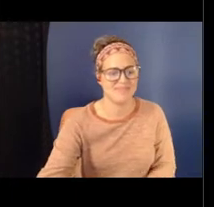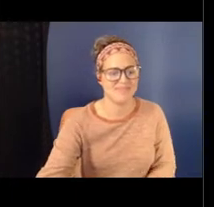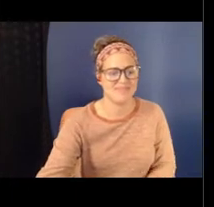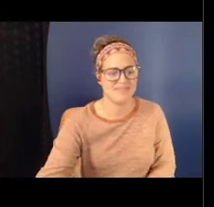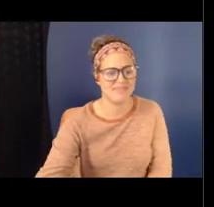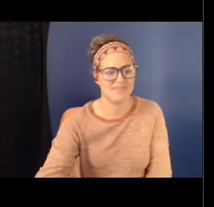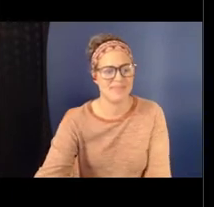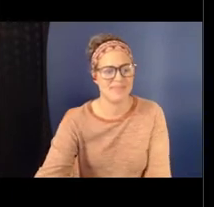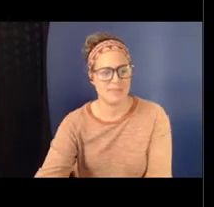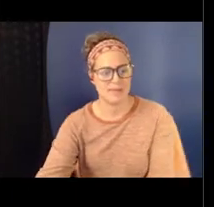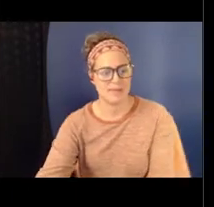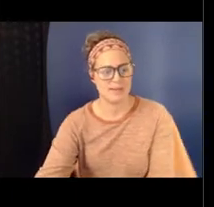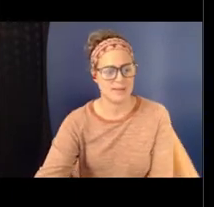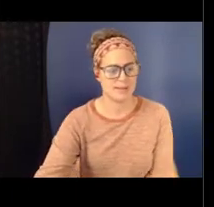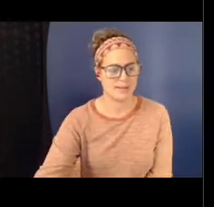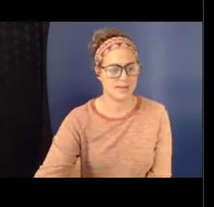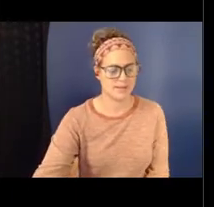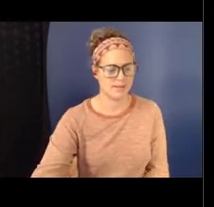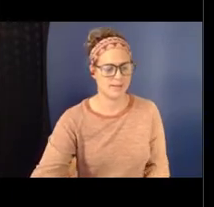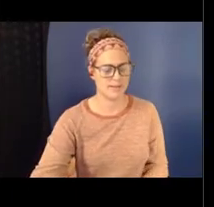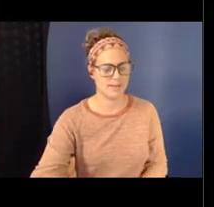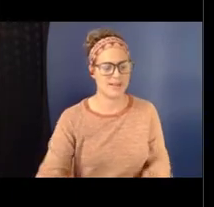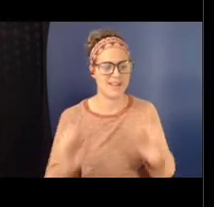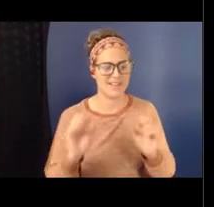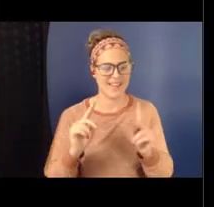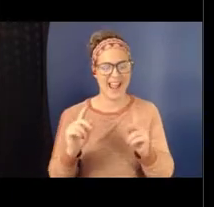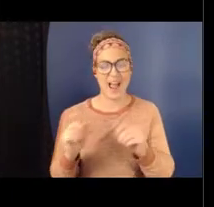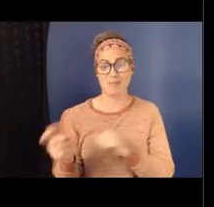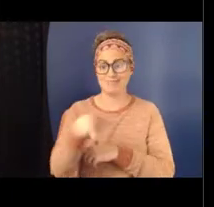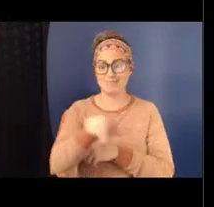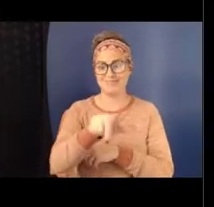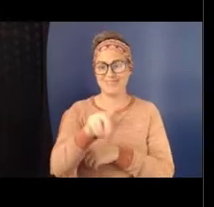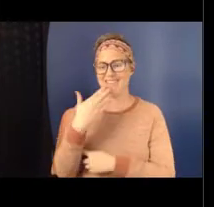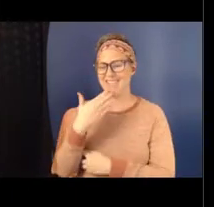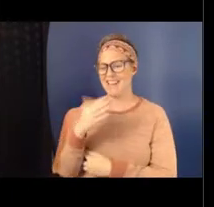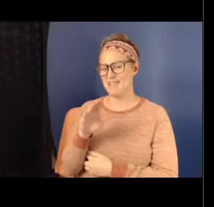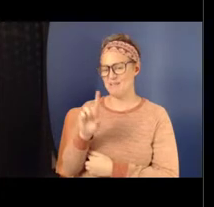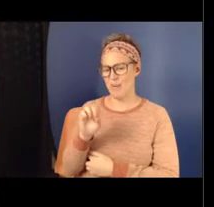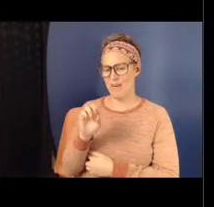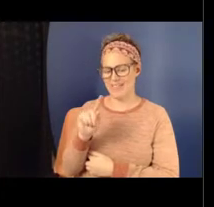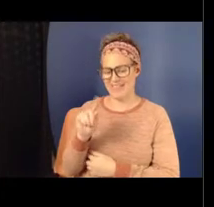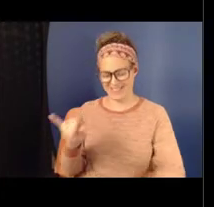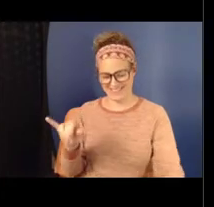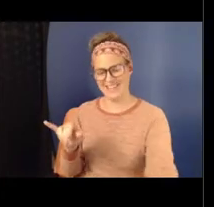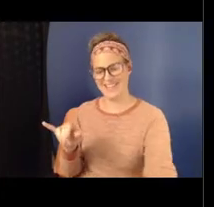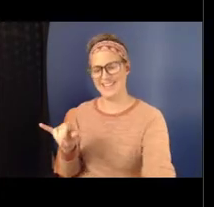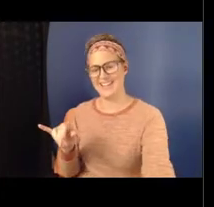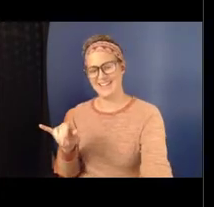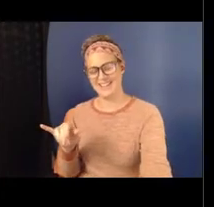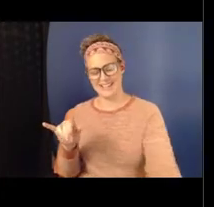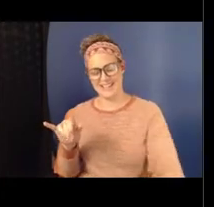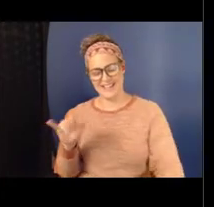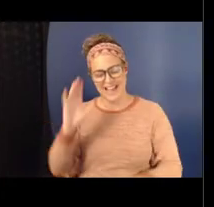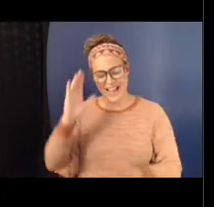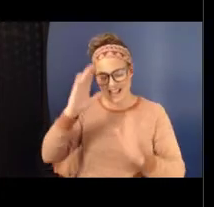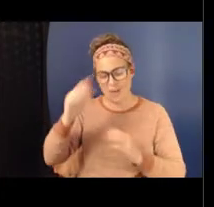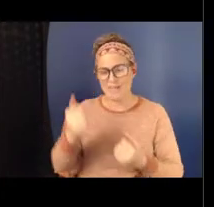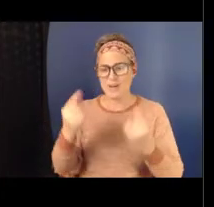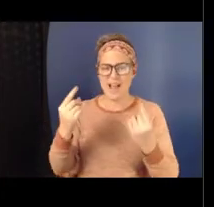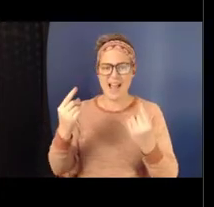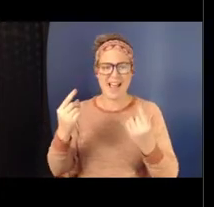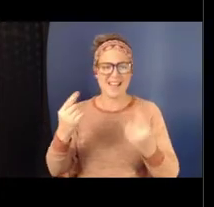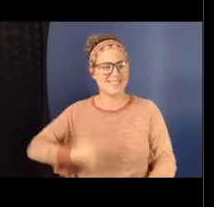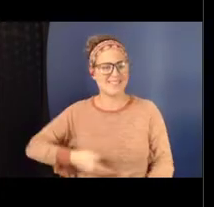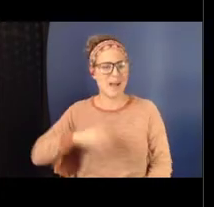Okay. All right, Barry. Thank you, Dorothy. And hello, everybody. I'm Barry Rosenbluth. I'm the former